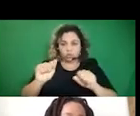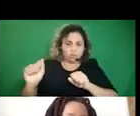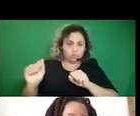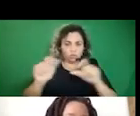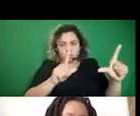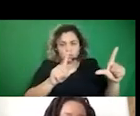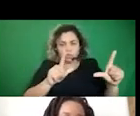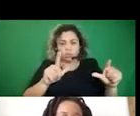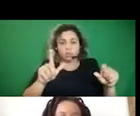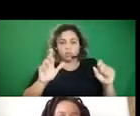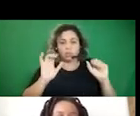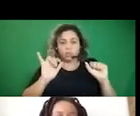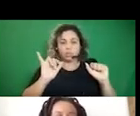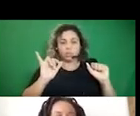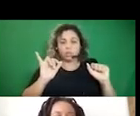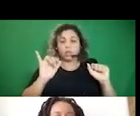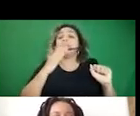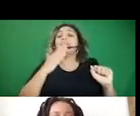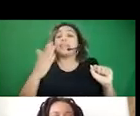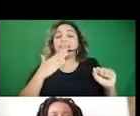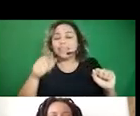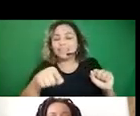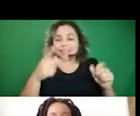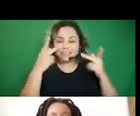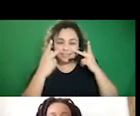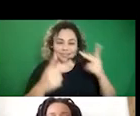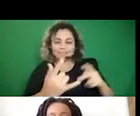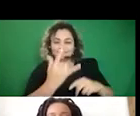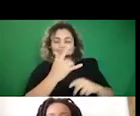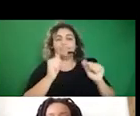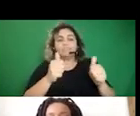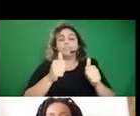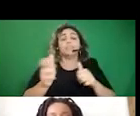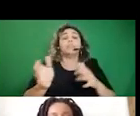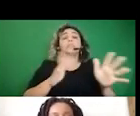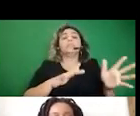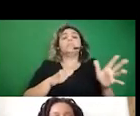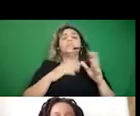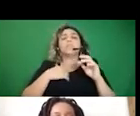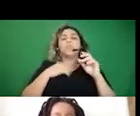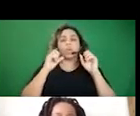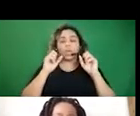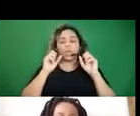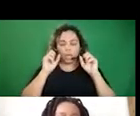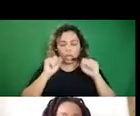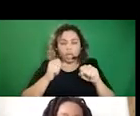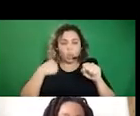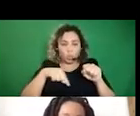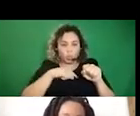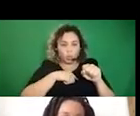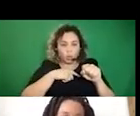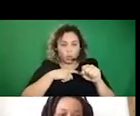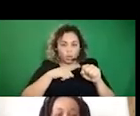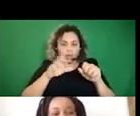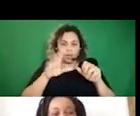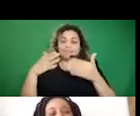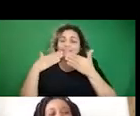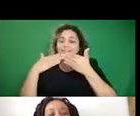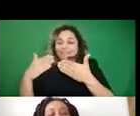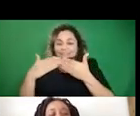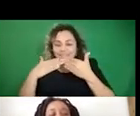Oh, thank you. Um, can we drop that? Um, yeah. Thank you so much, Dulani.